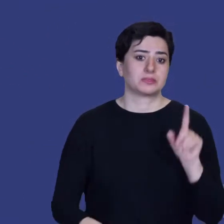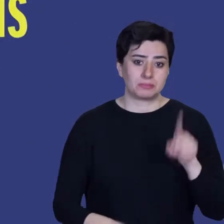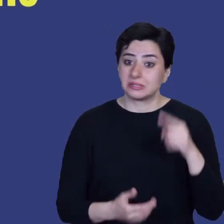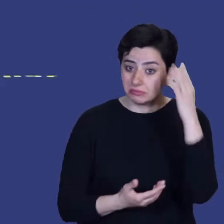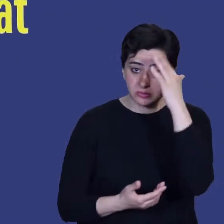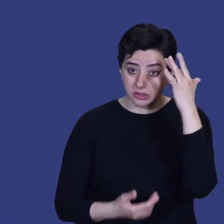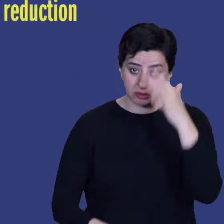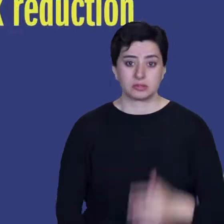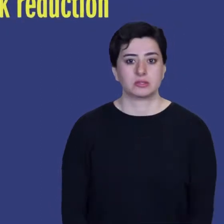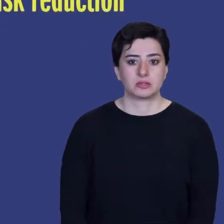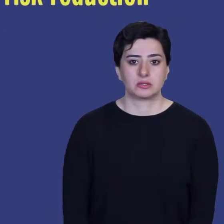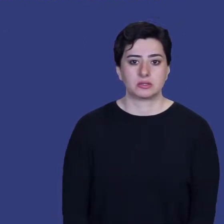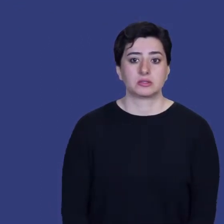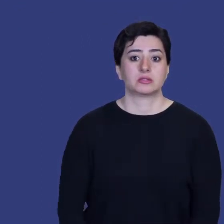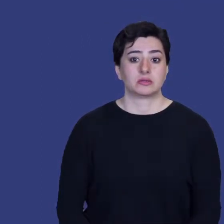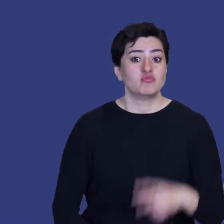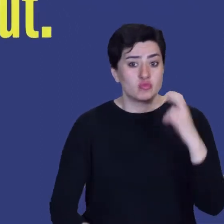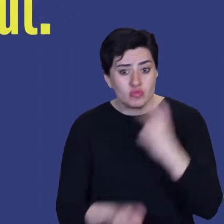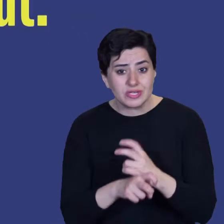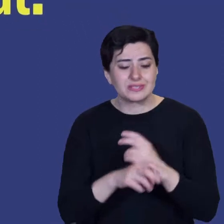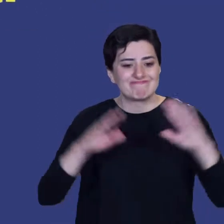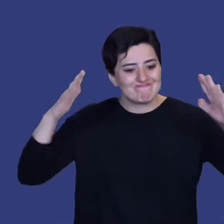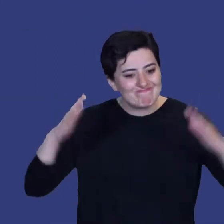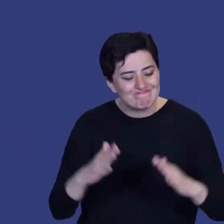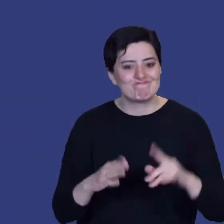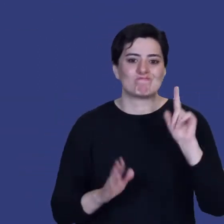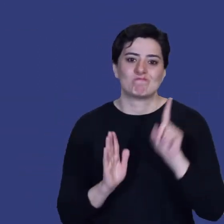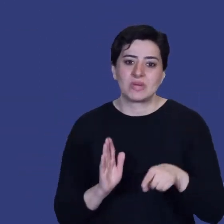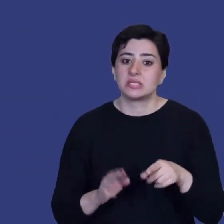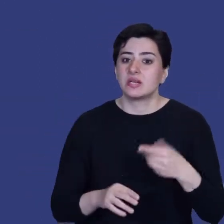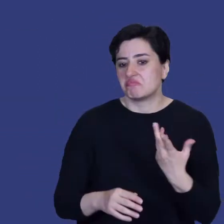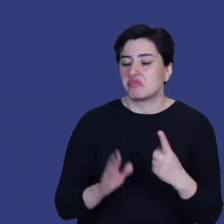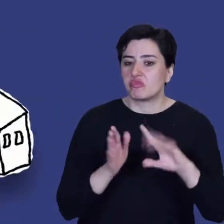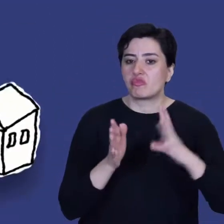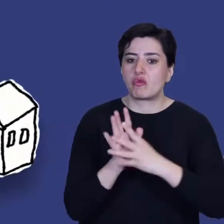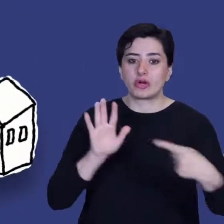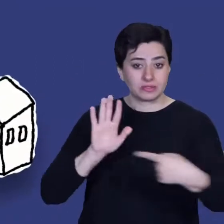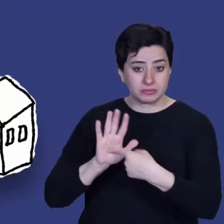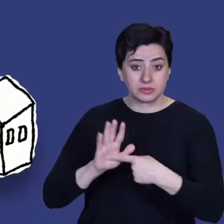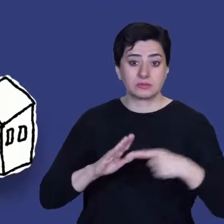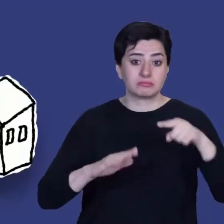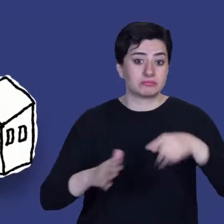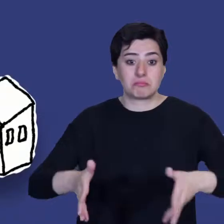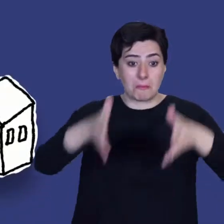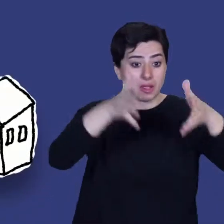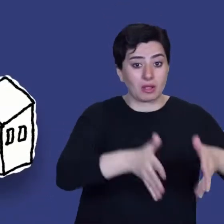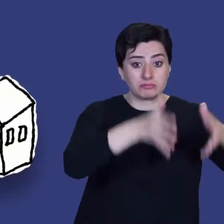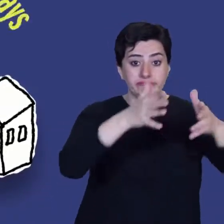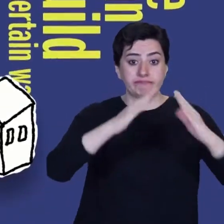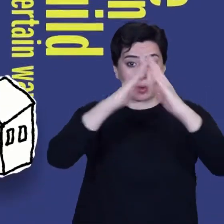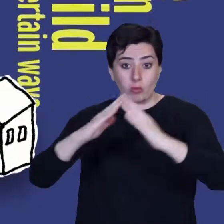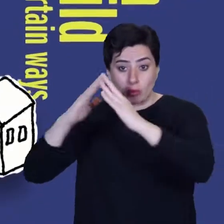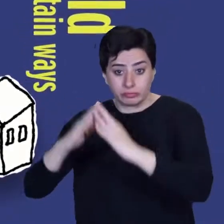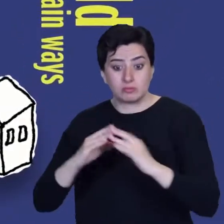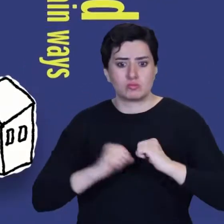This is what disaster risk reduction is about. For example, we can build in certain ways or with certain